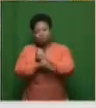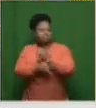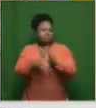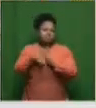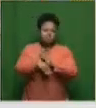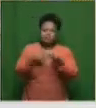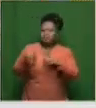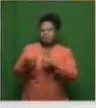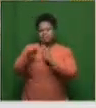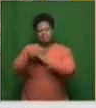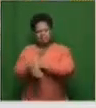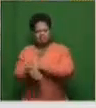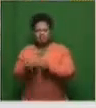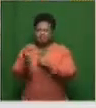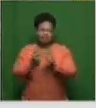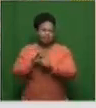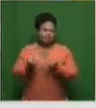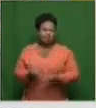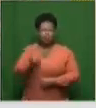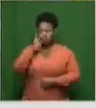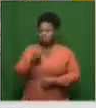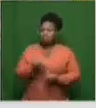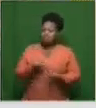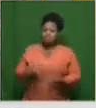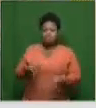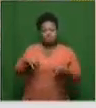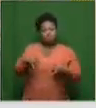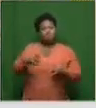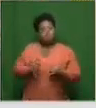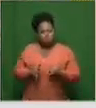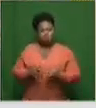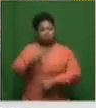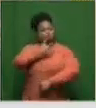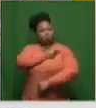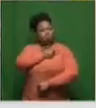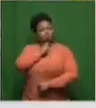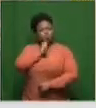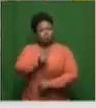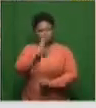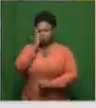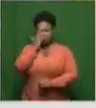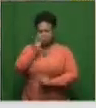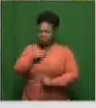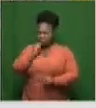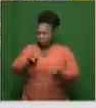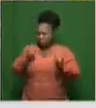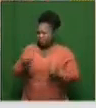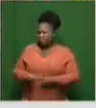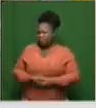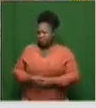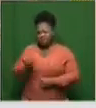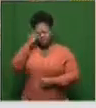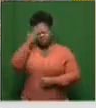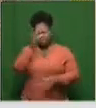And of course, there is this desire to have a vaccine faster than we ever would. But does this not come with dangers? I know you've already